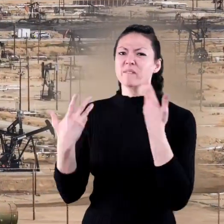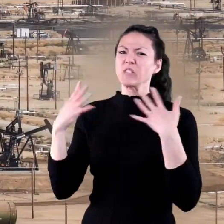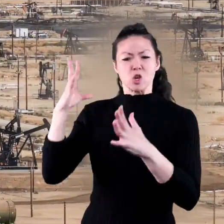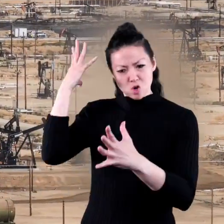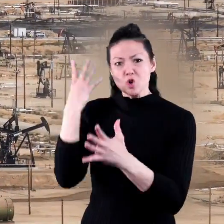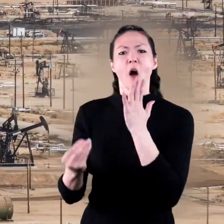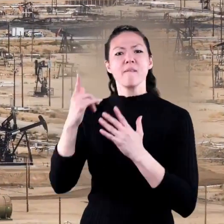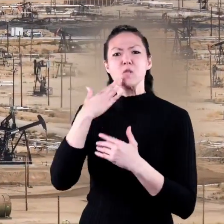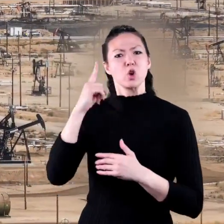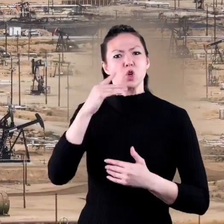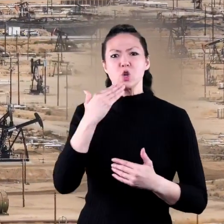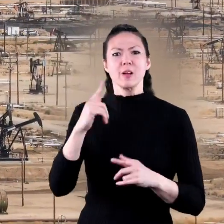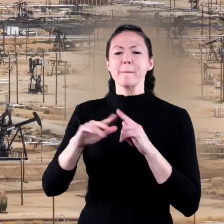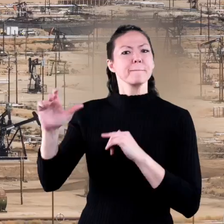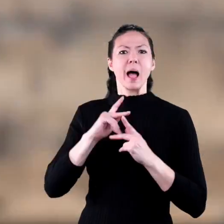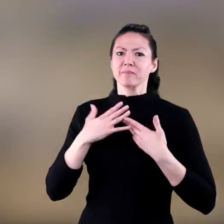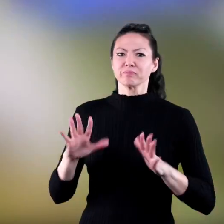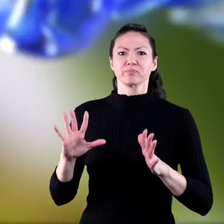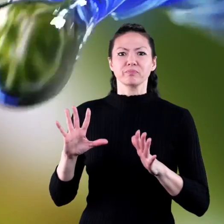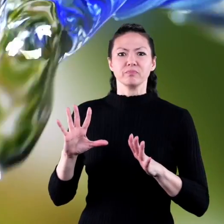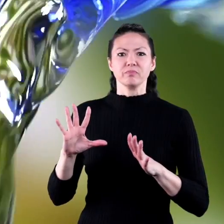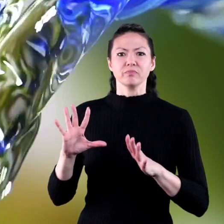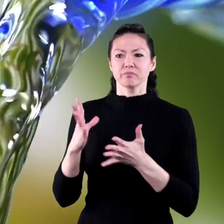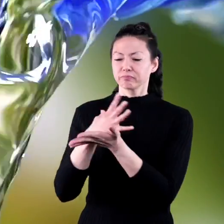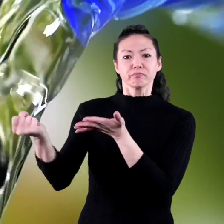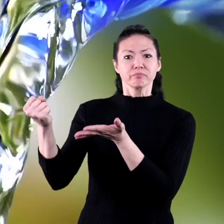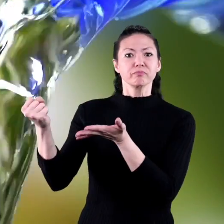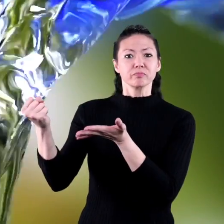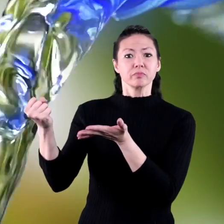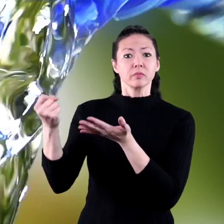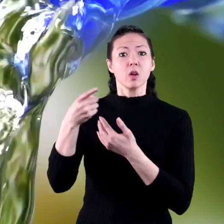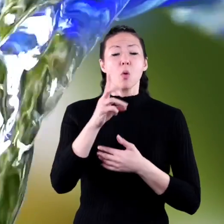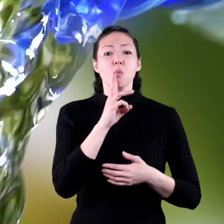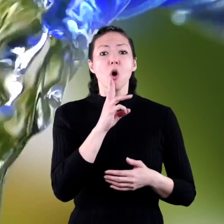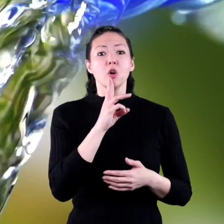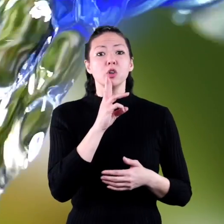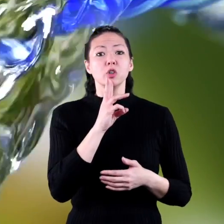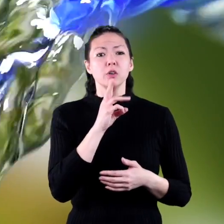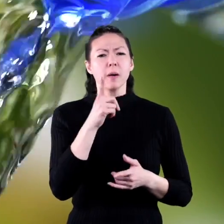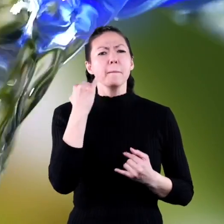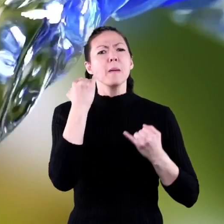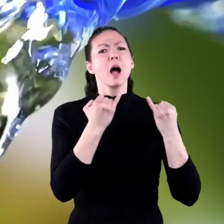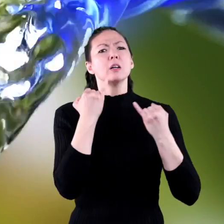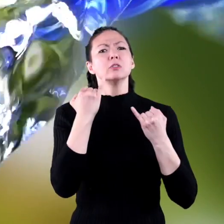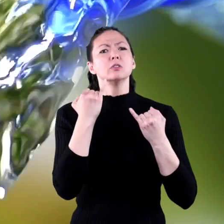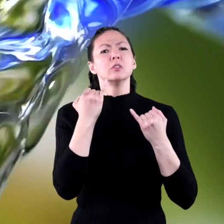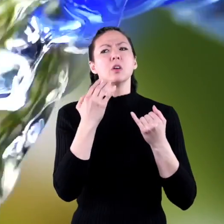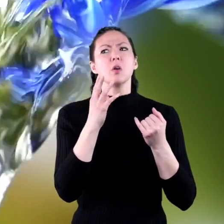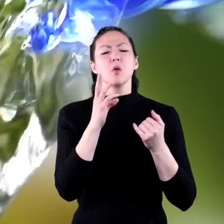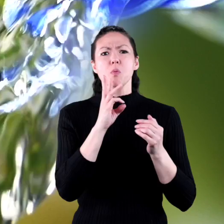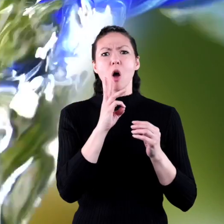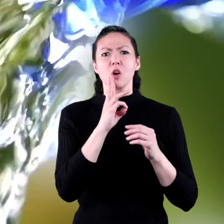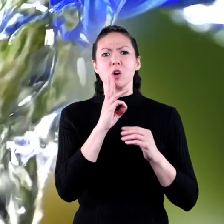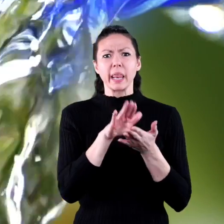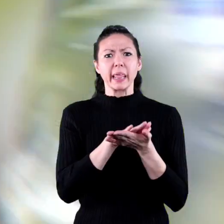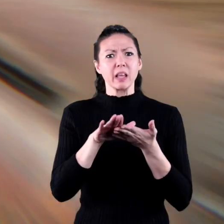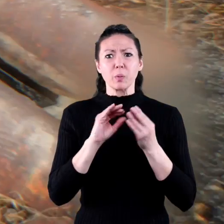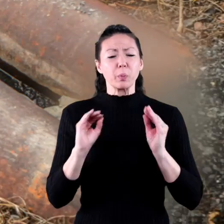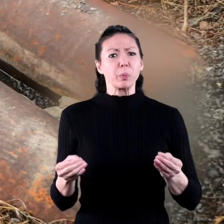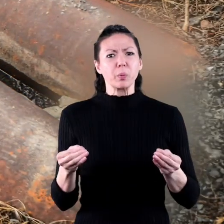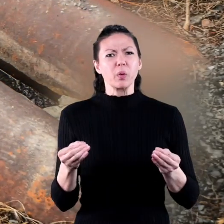they're gone for good. We will always need clean water. Can you imagine a world without clean water?